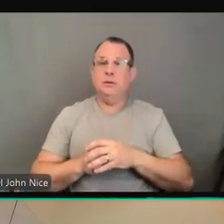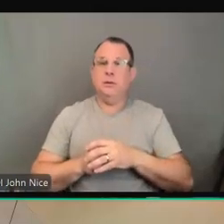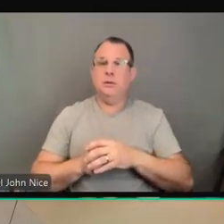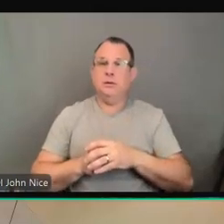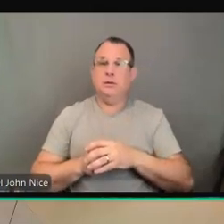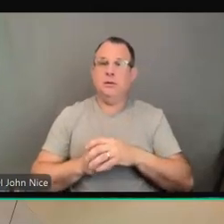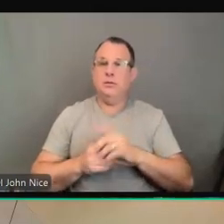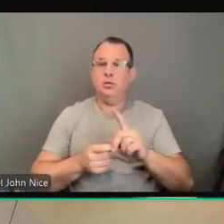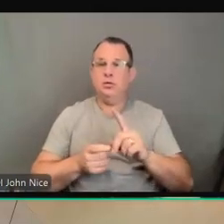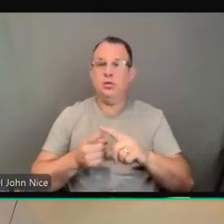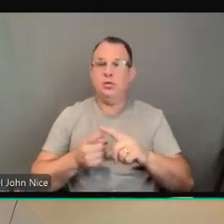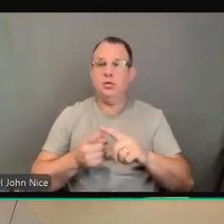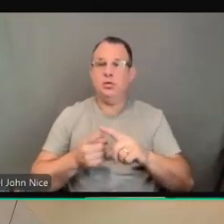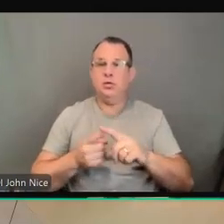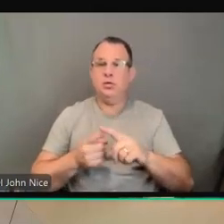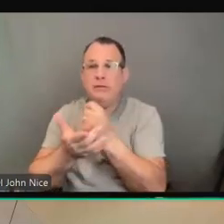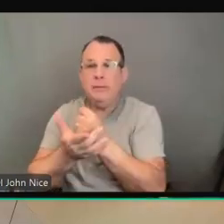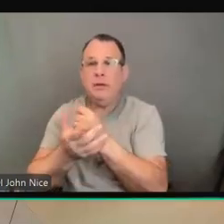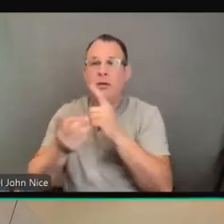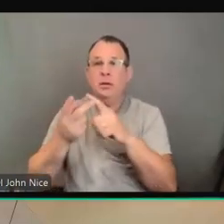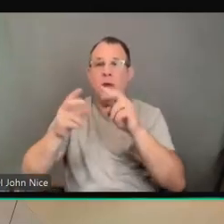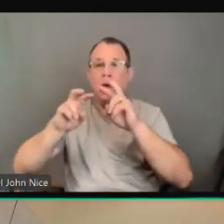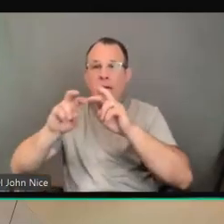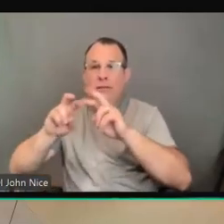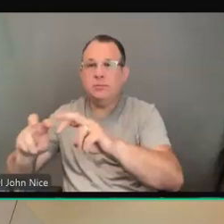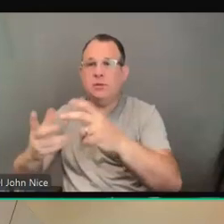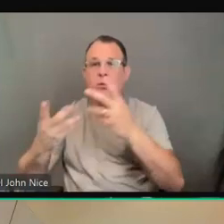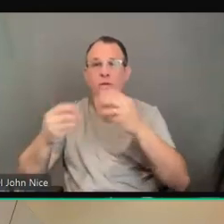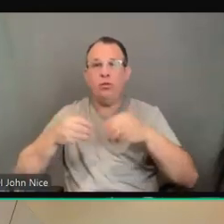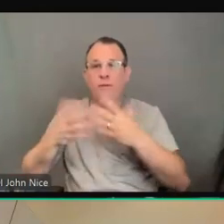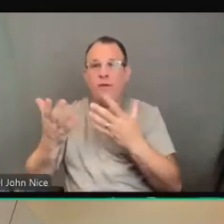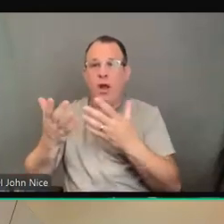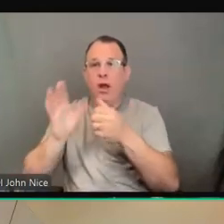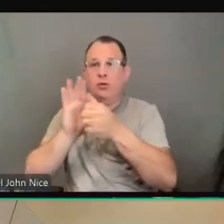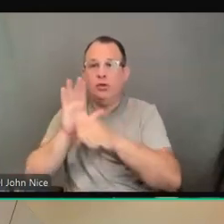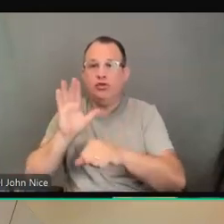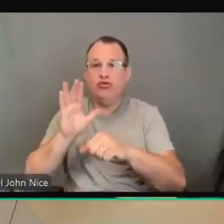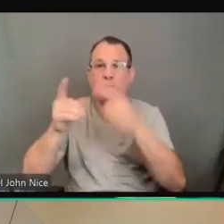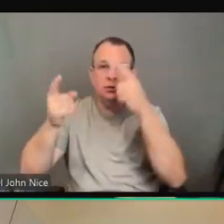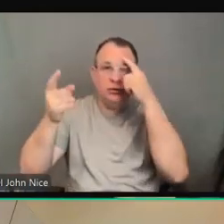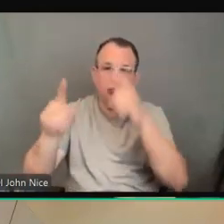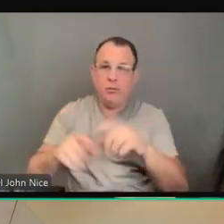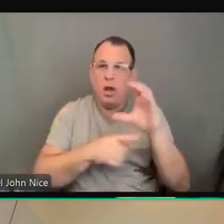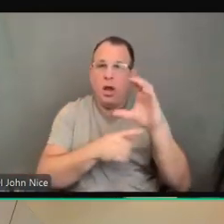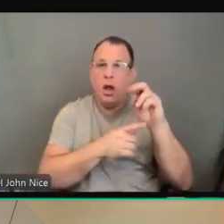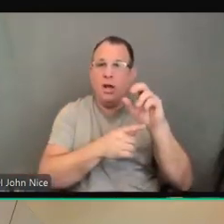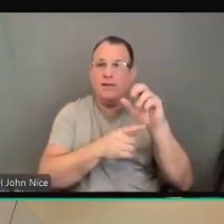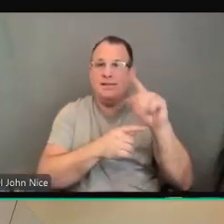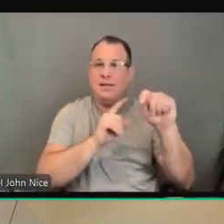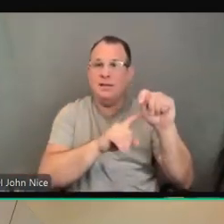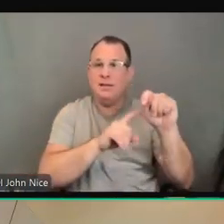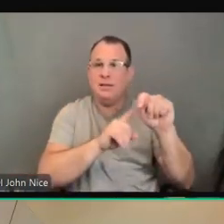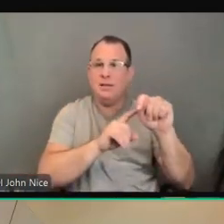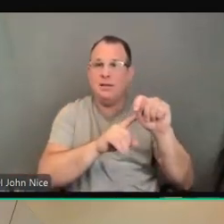or consent to provide a particular procedure. So that's what they're very kind of laser focused on at first